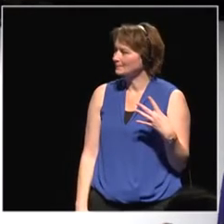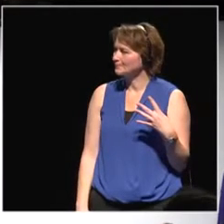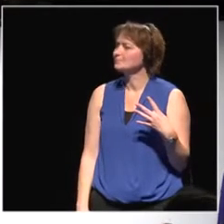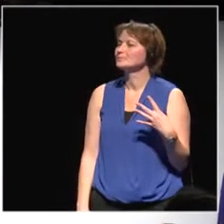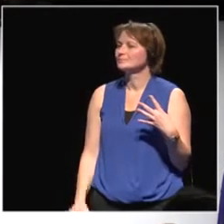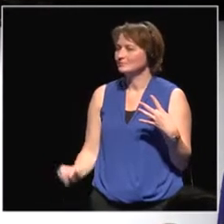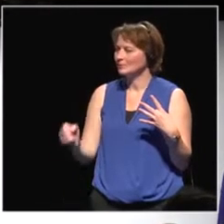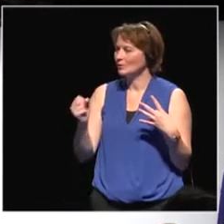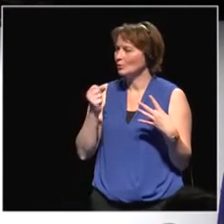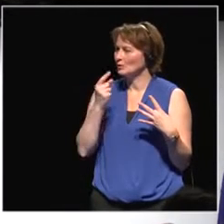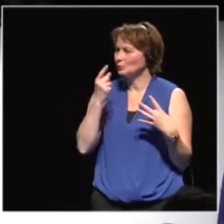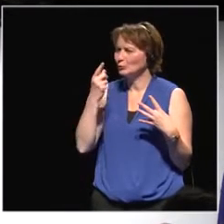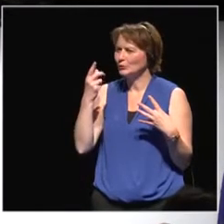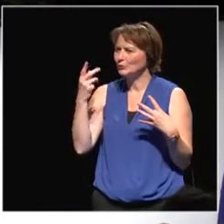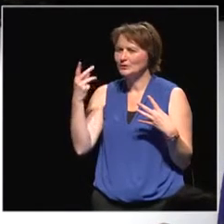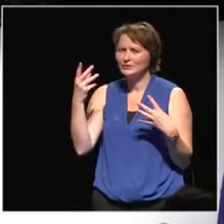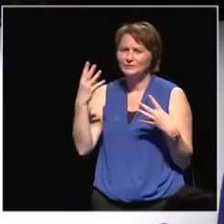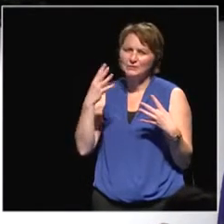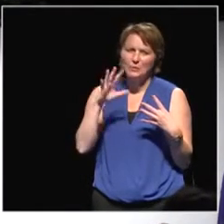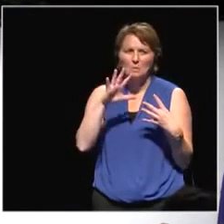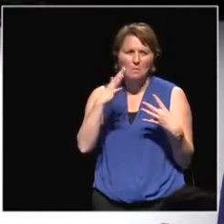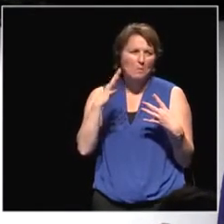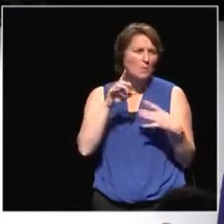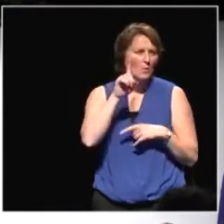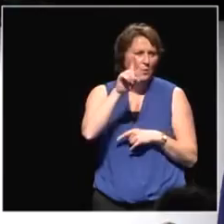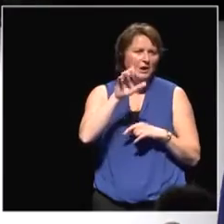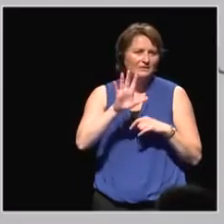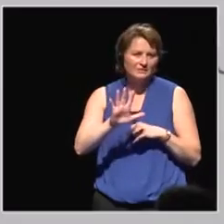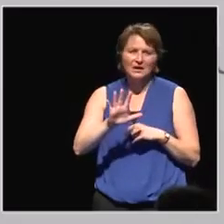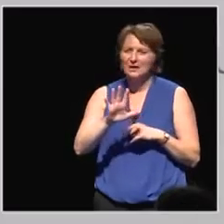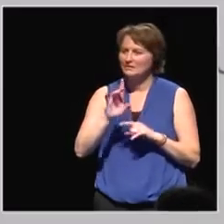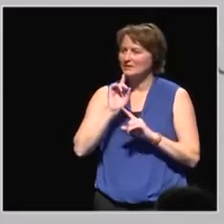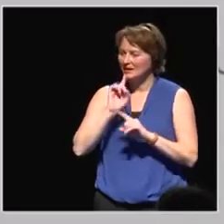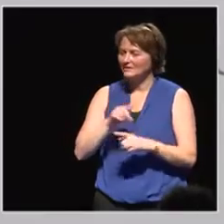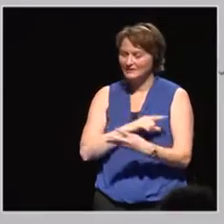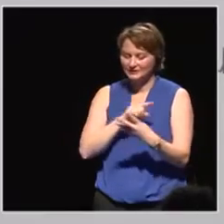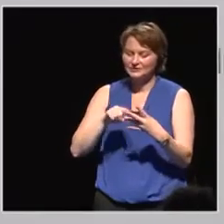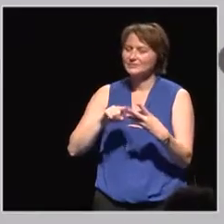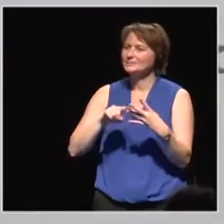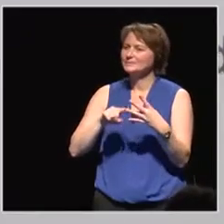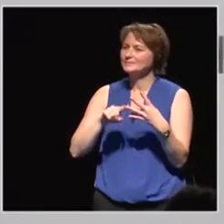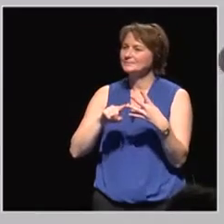Okay, one, two, three. Okay, I would say about 15 answers. The number three.